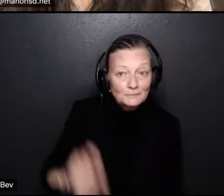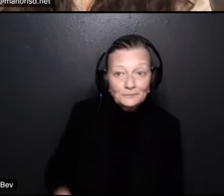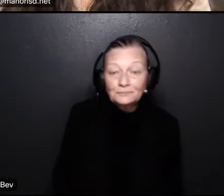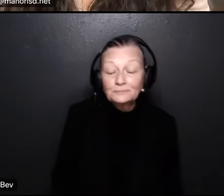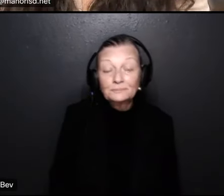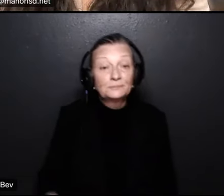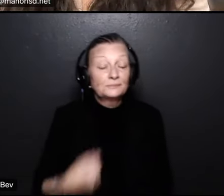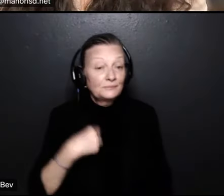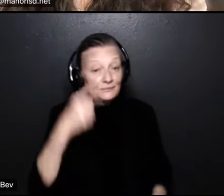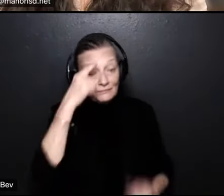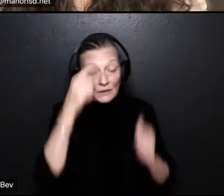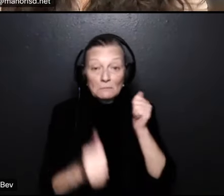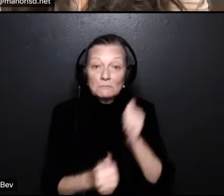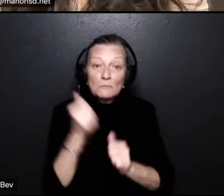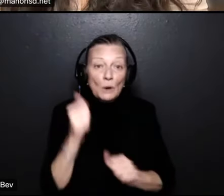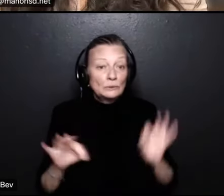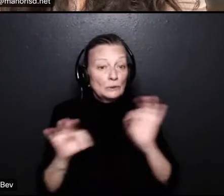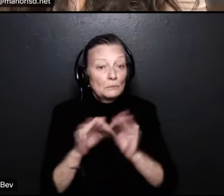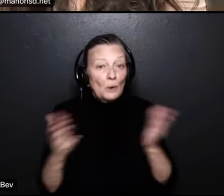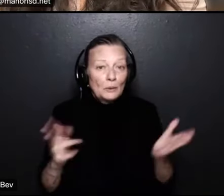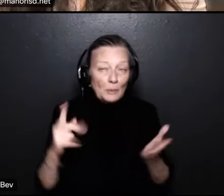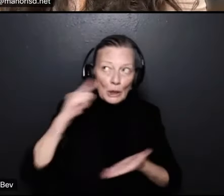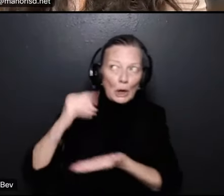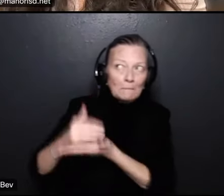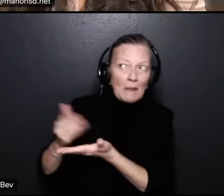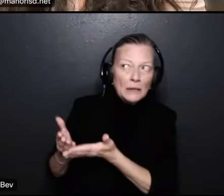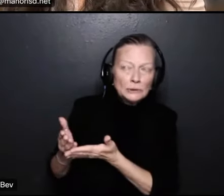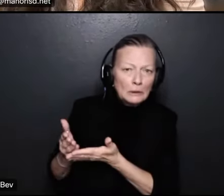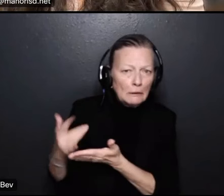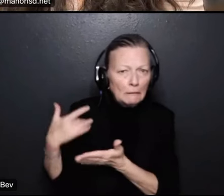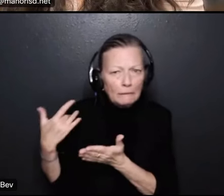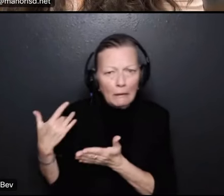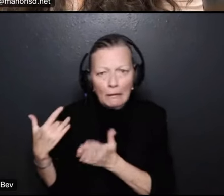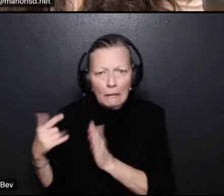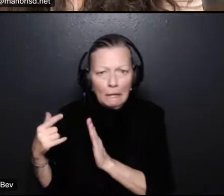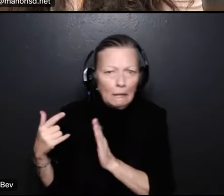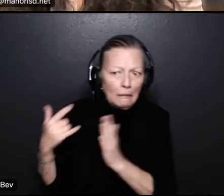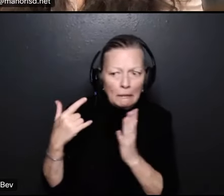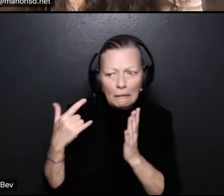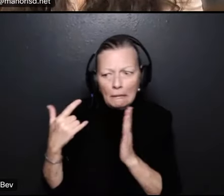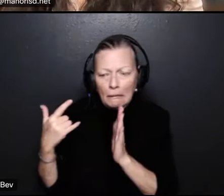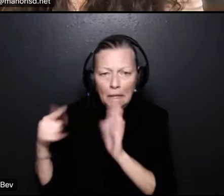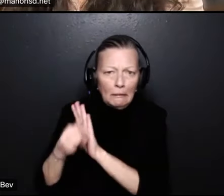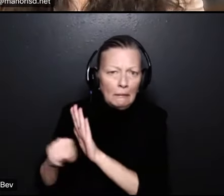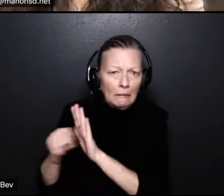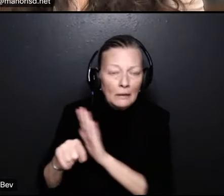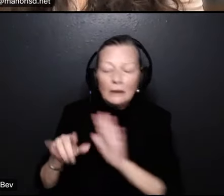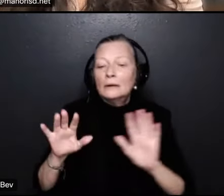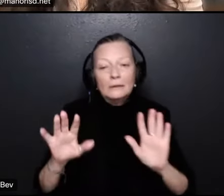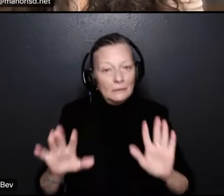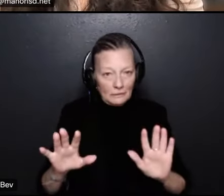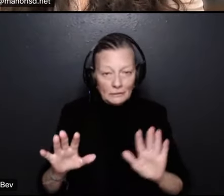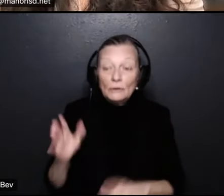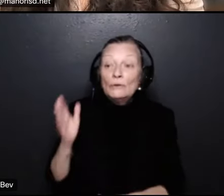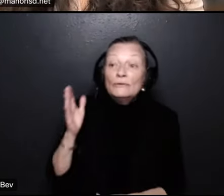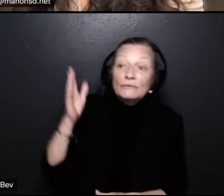important thing here is as sometimes people hear budget and they get all doom or gloom i'm going to tell you what uh the future of manor isd is